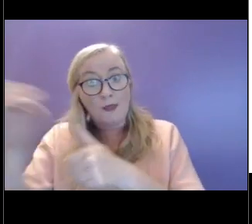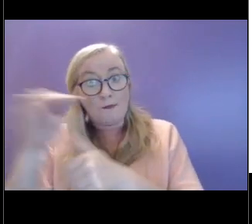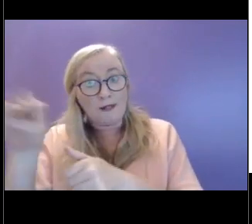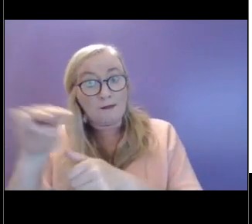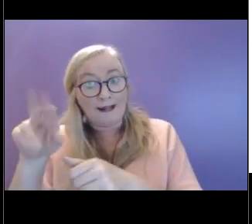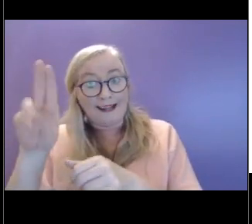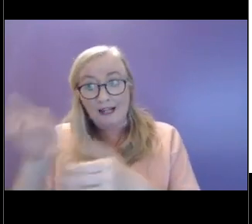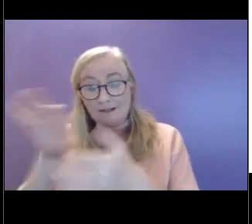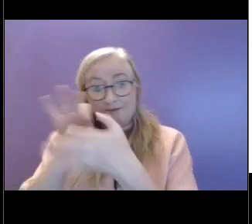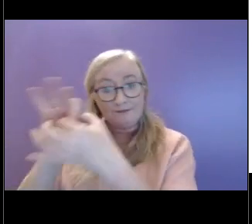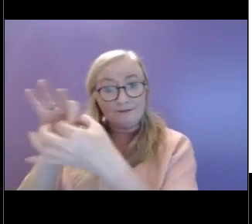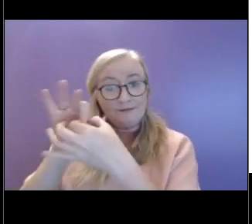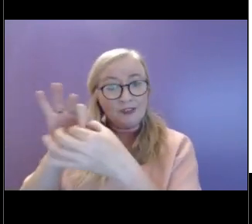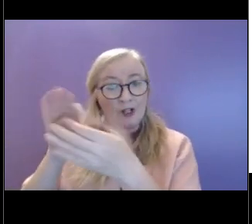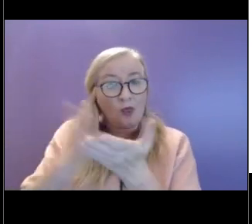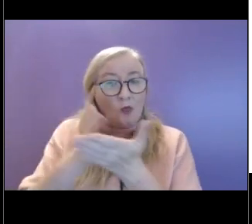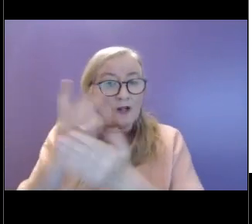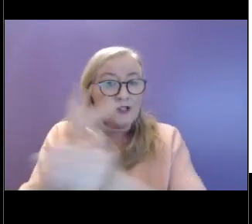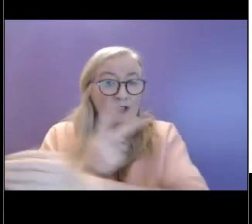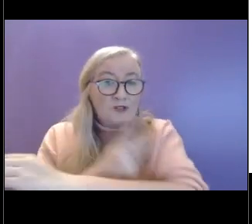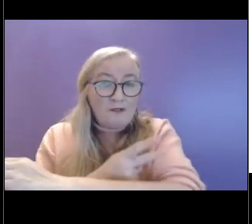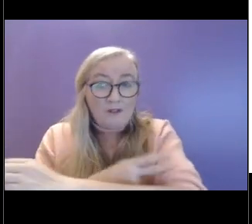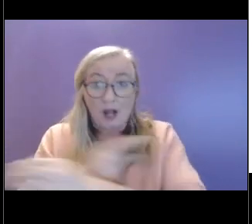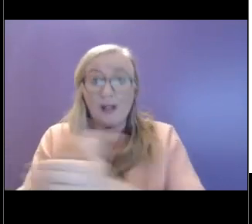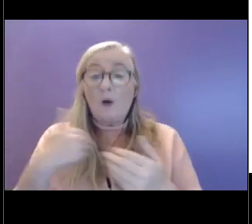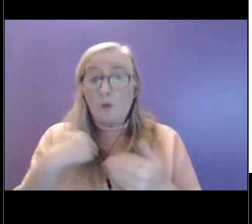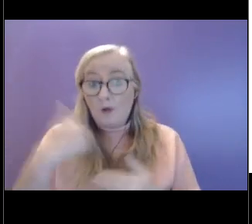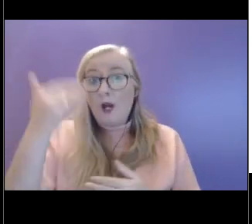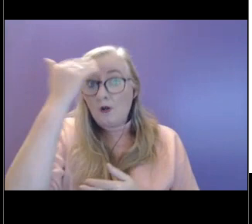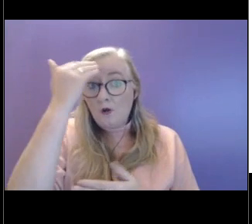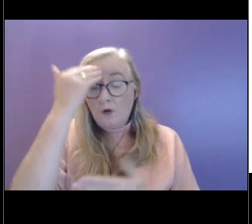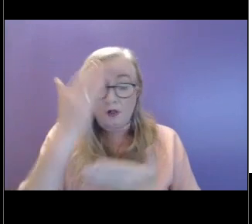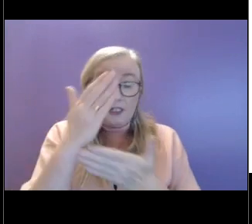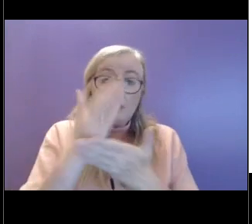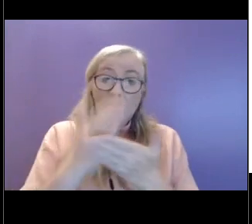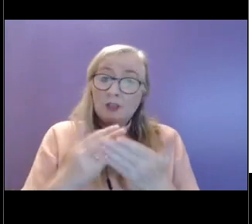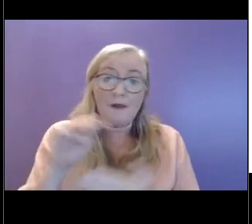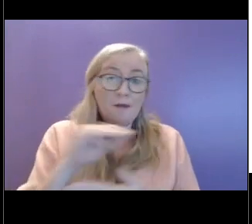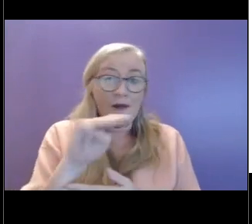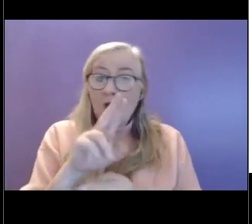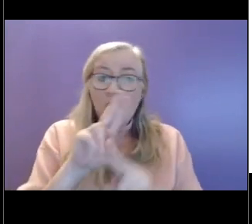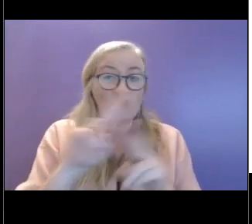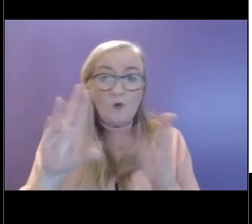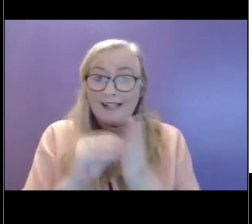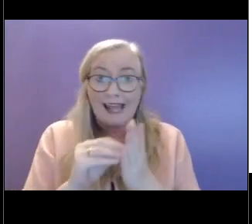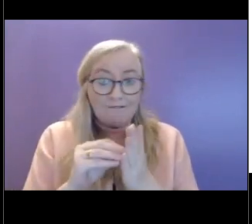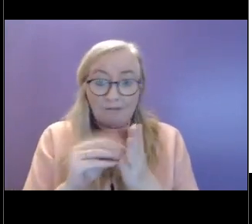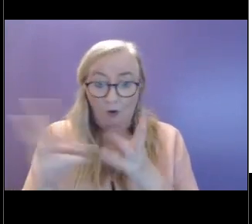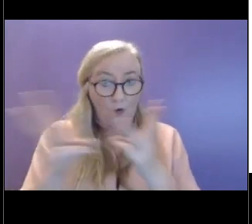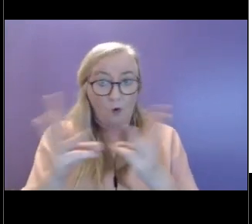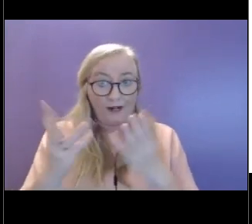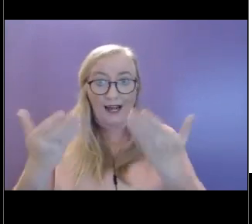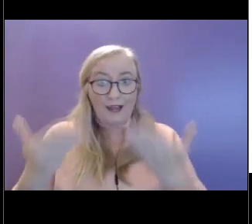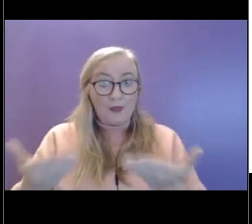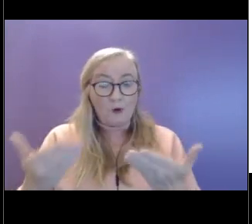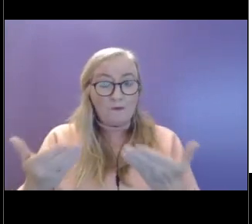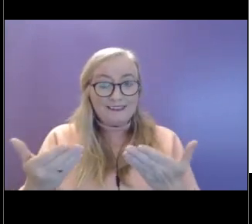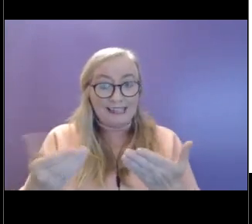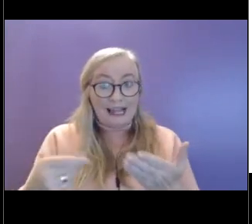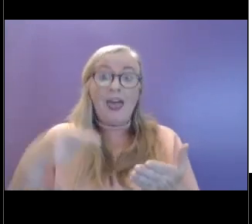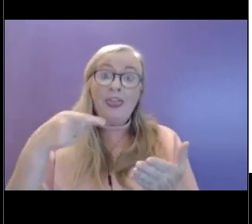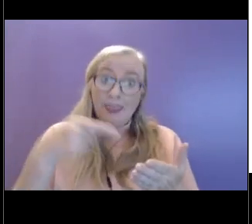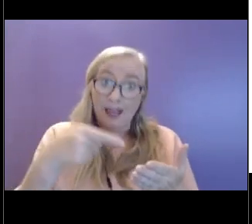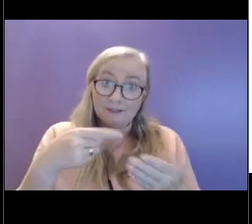And I suppose as well, we're just really conscious that for some people, they're not they don't have their work at the moment. And that can be a huge